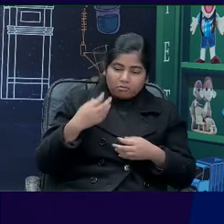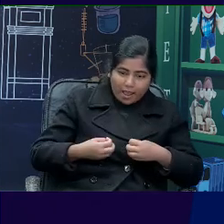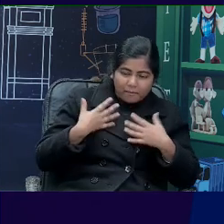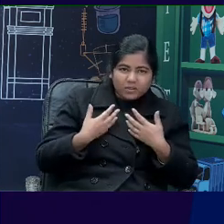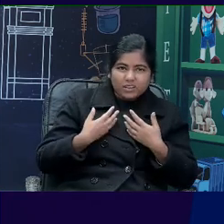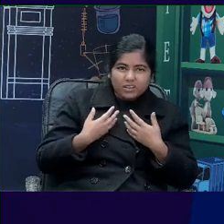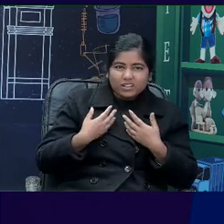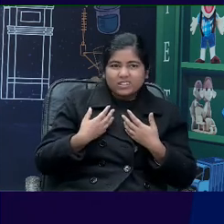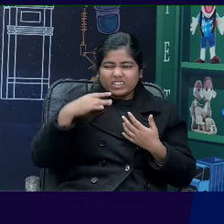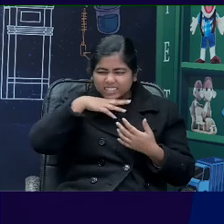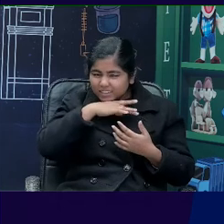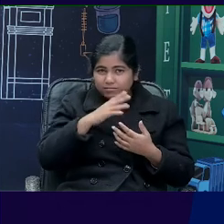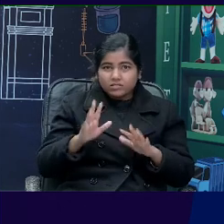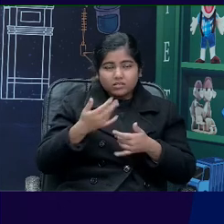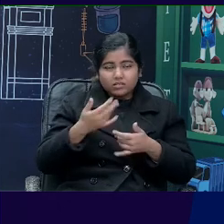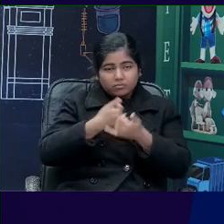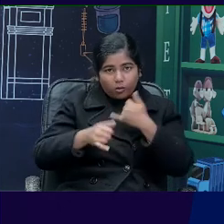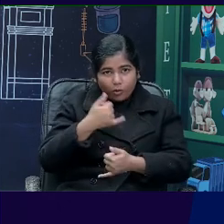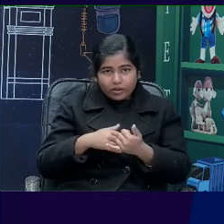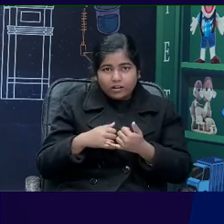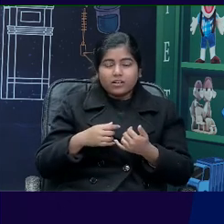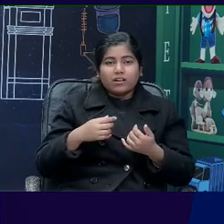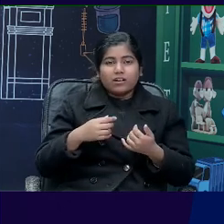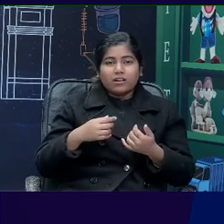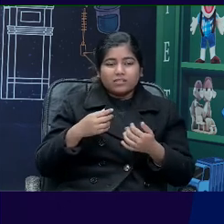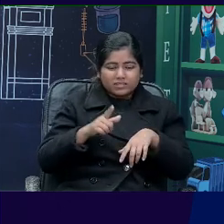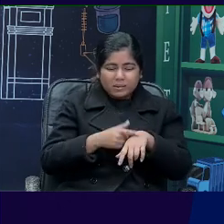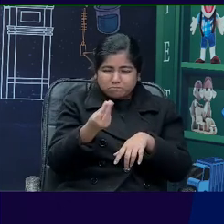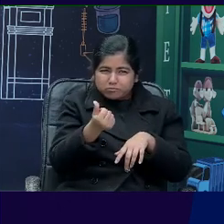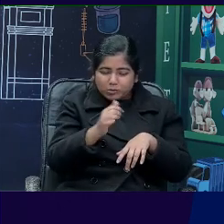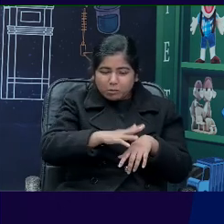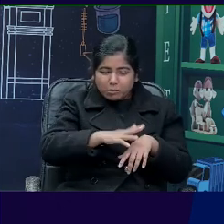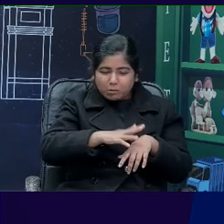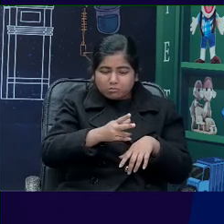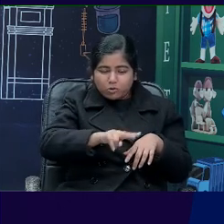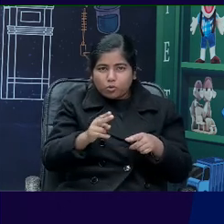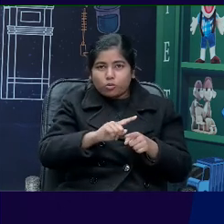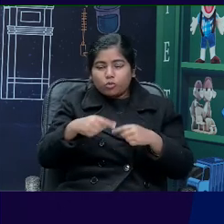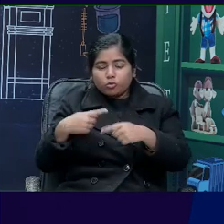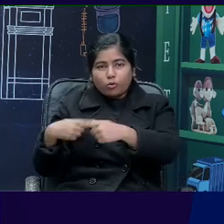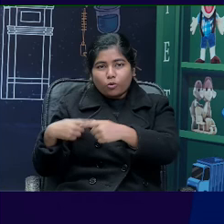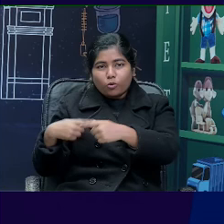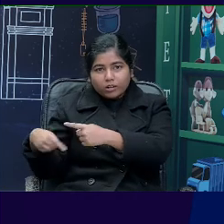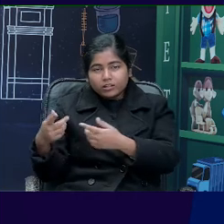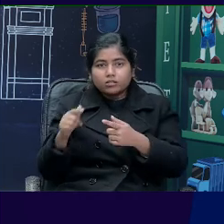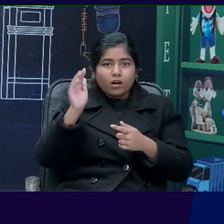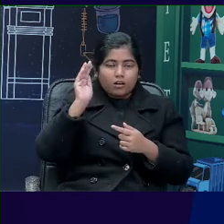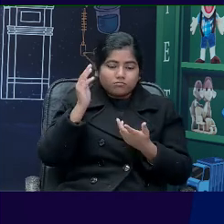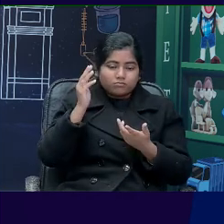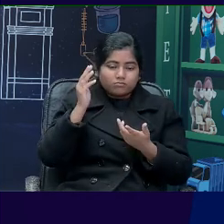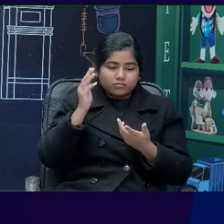or is it naughty or does it roll in mud? Does it drink up milk? Does it hide the newspaper?